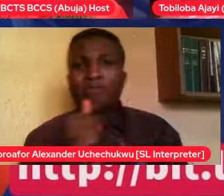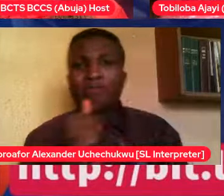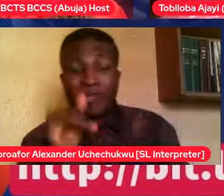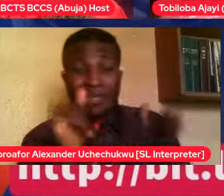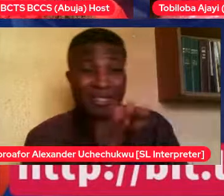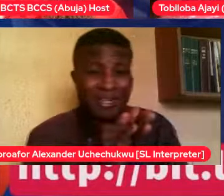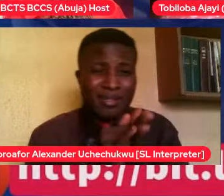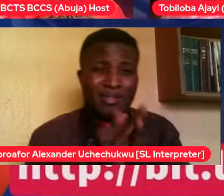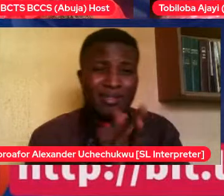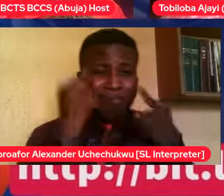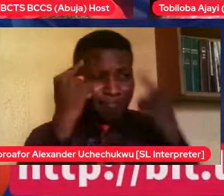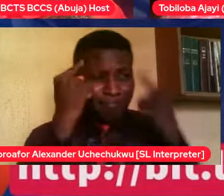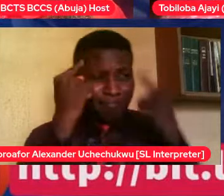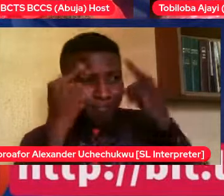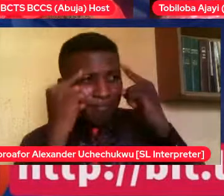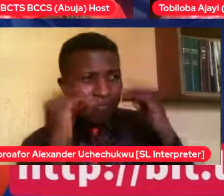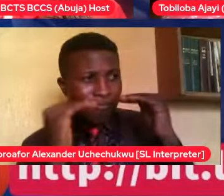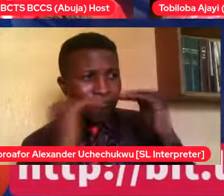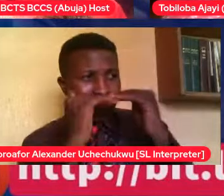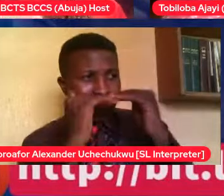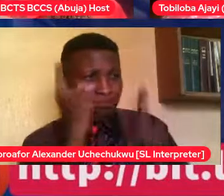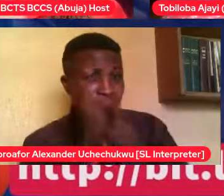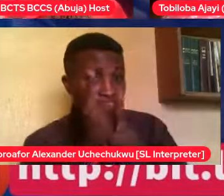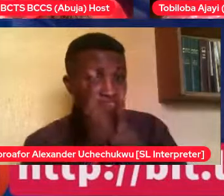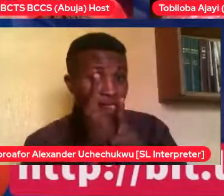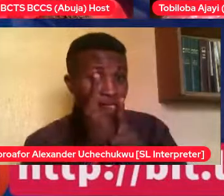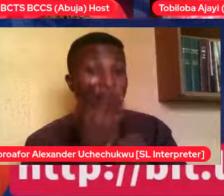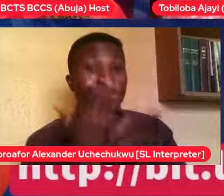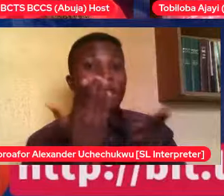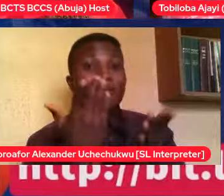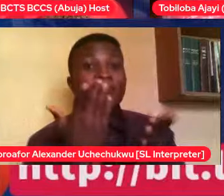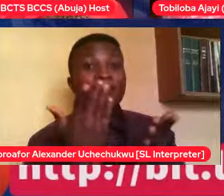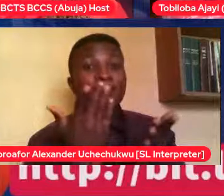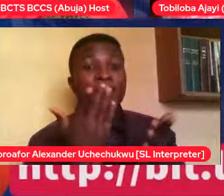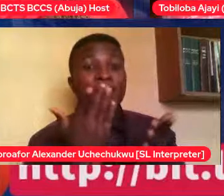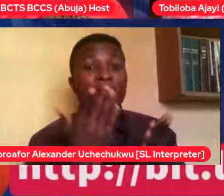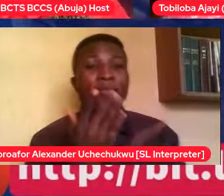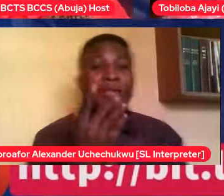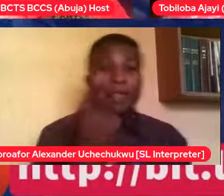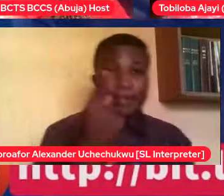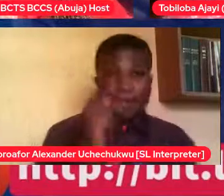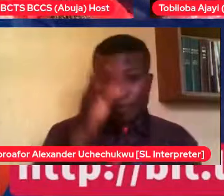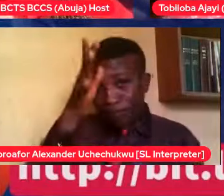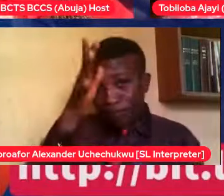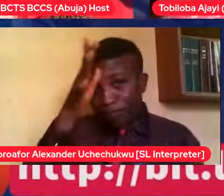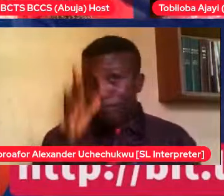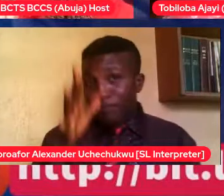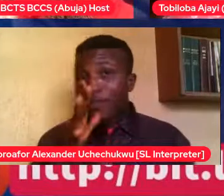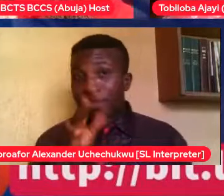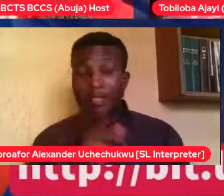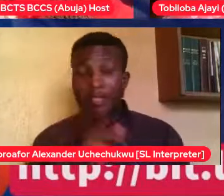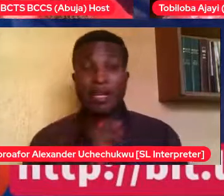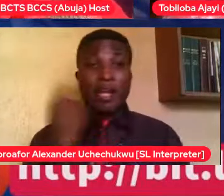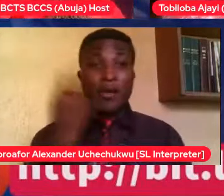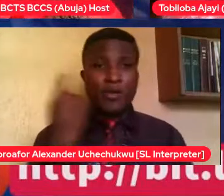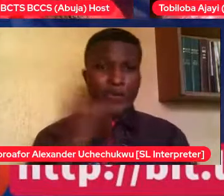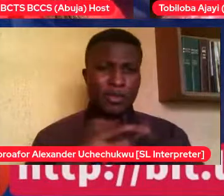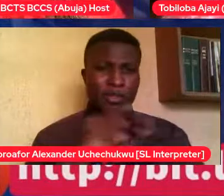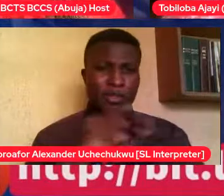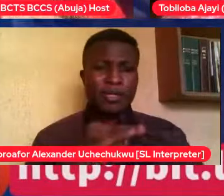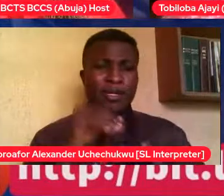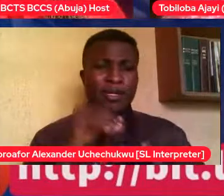and I always say it in everything, socially, everything that has to do with them, culturally,